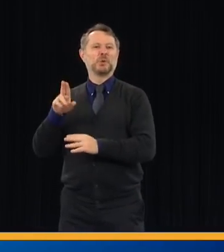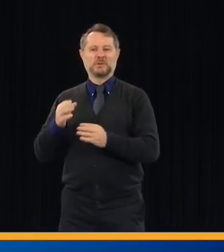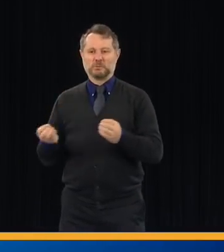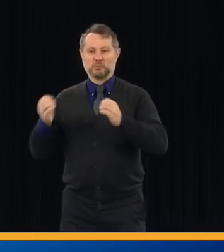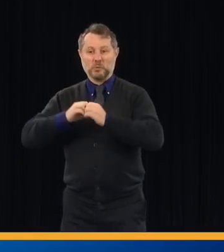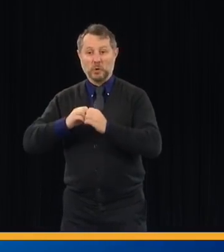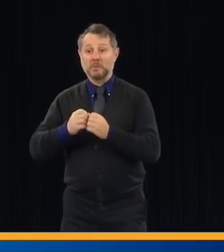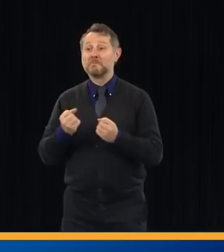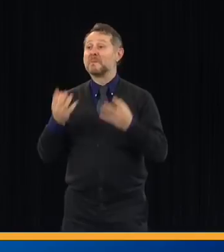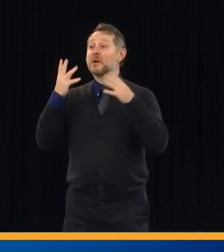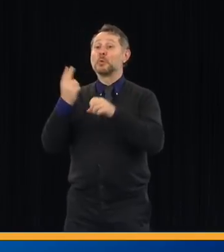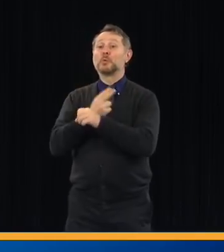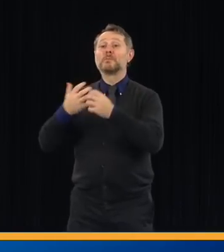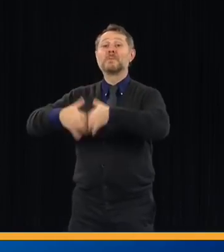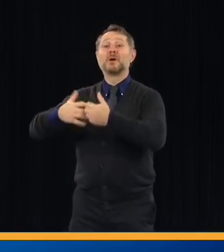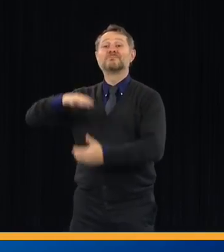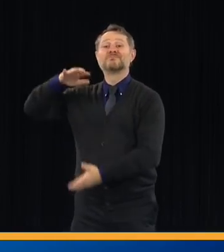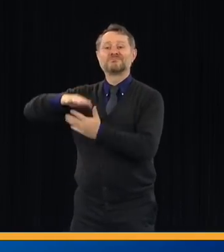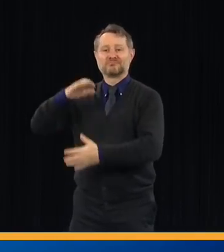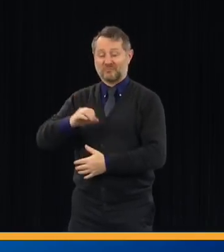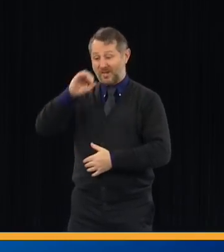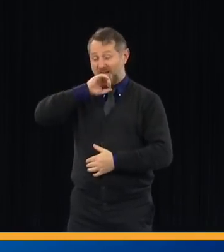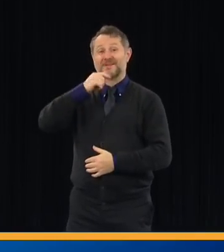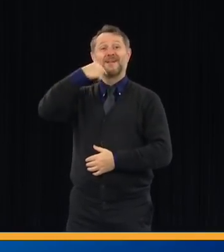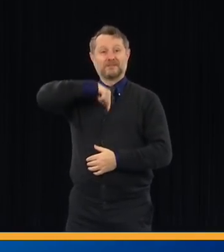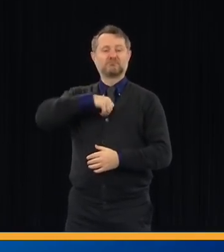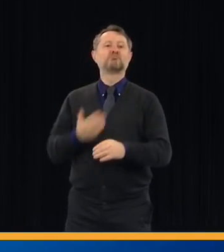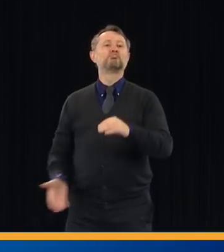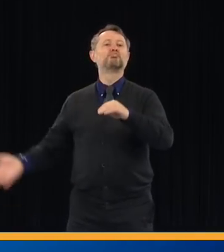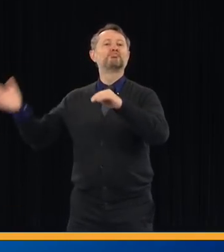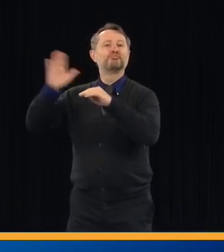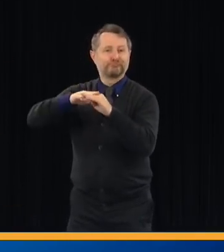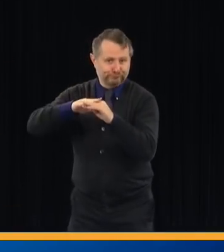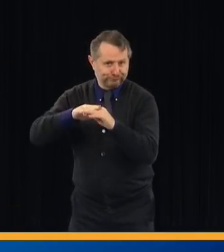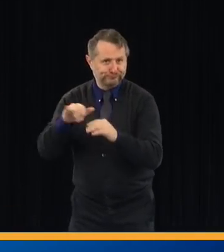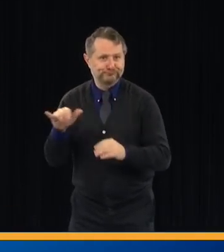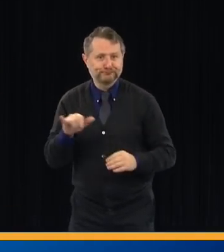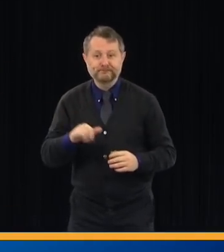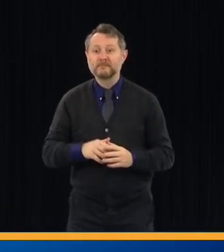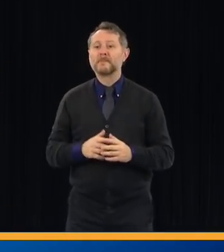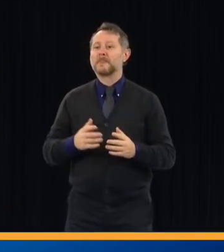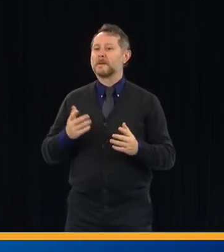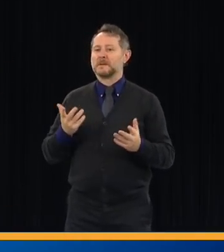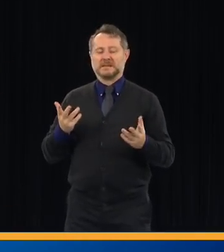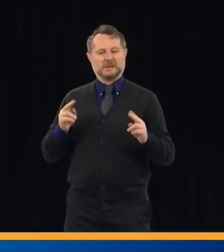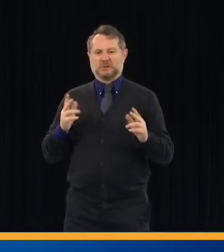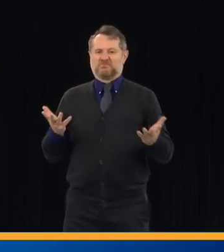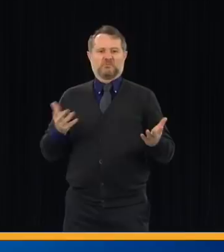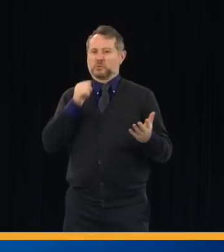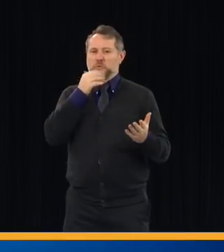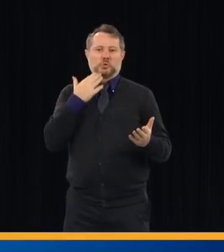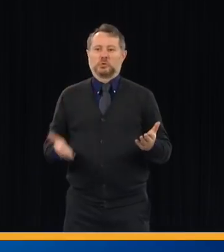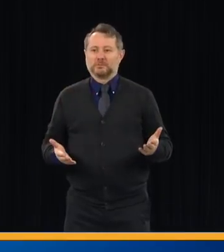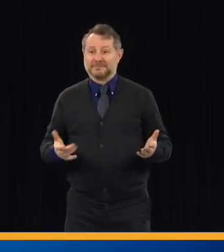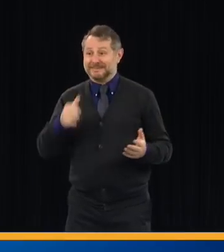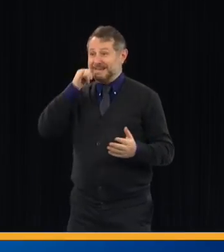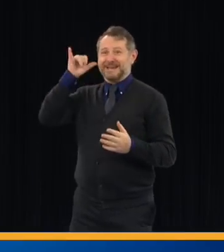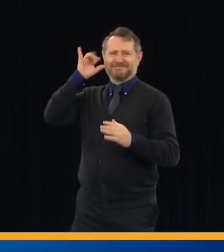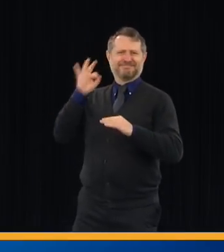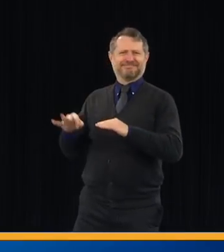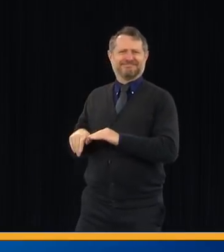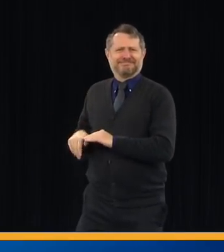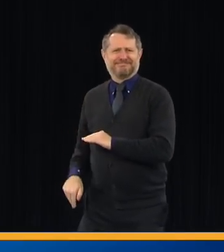which is not good news, but you see yesterday was great news. That may have been a blip